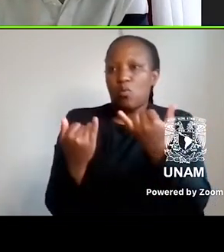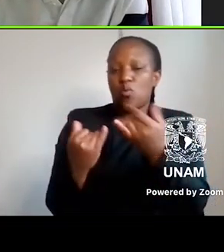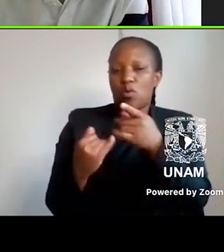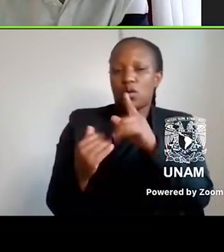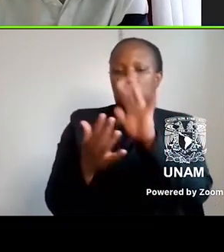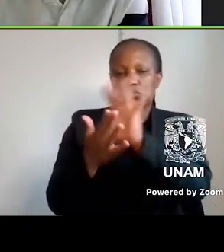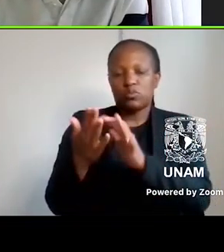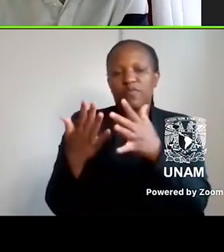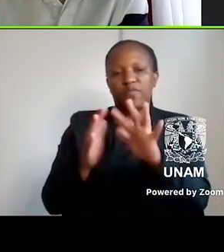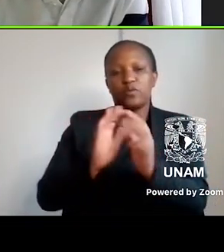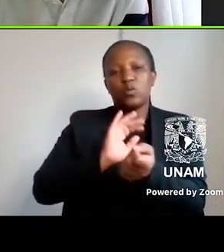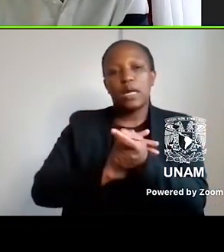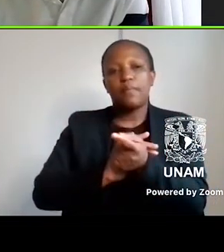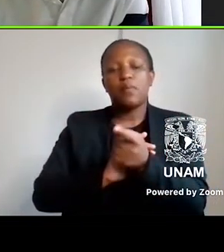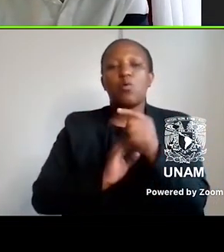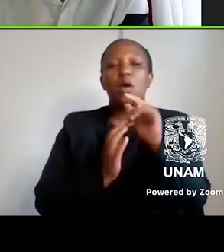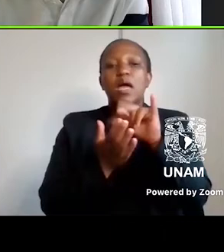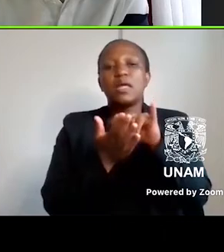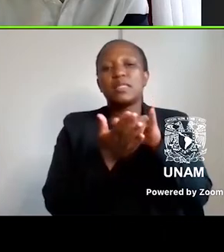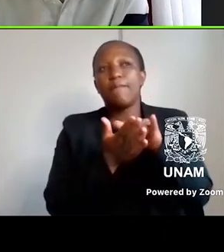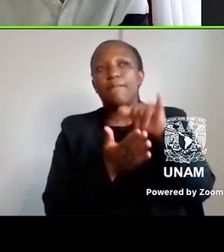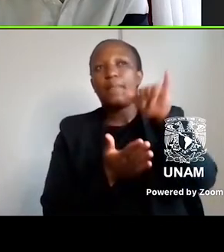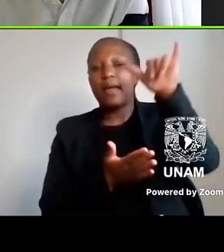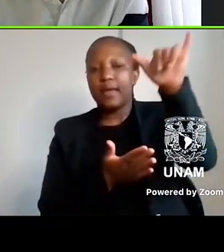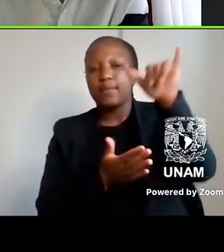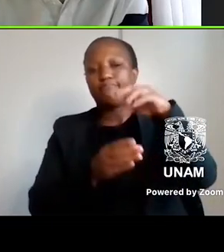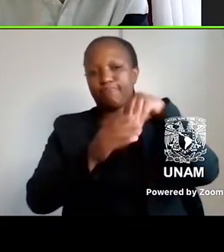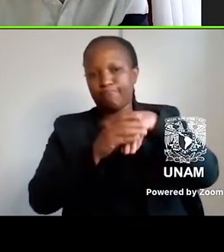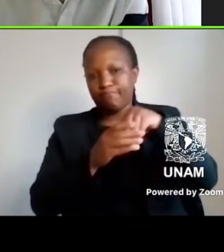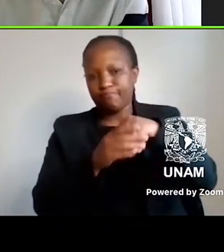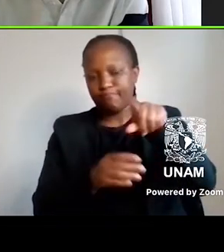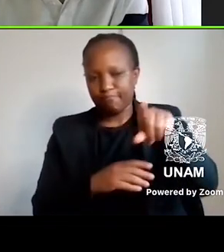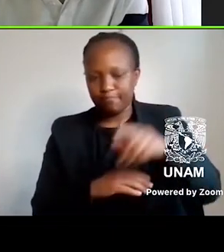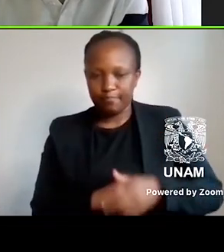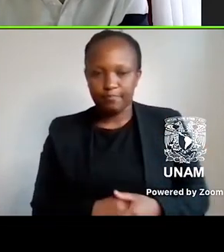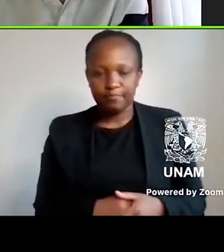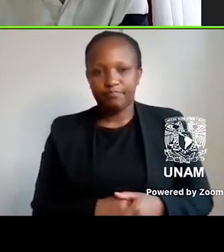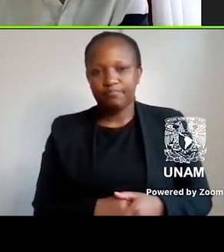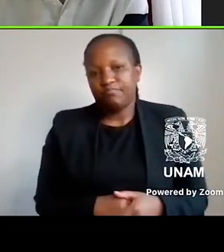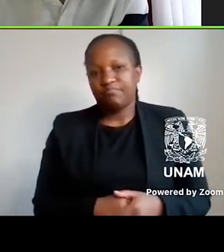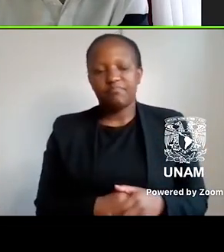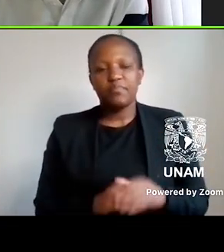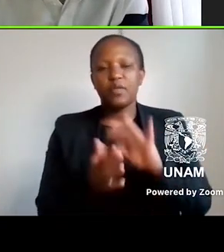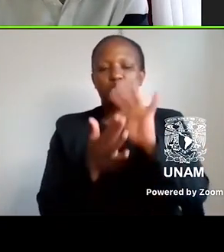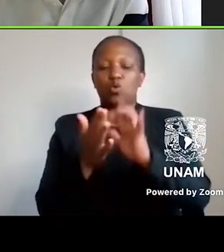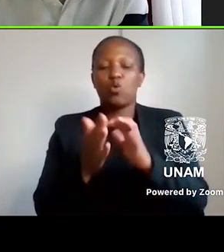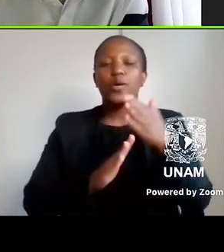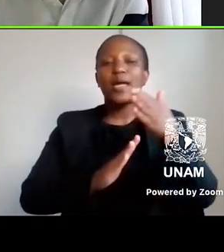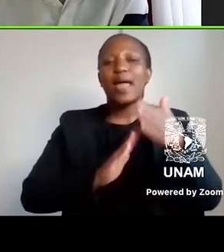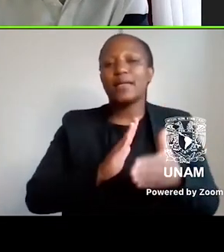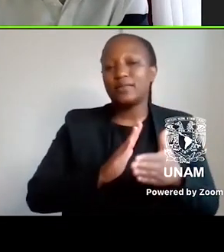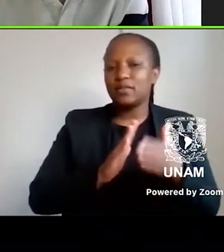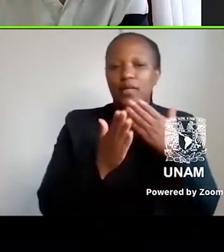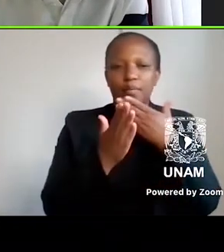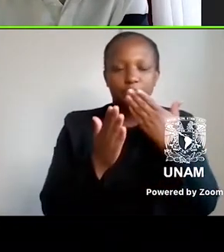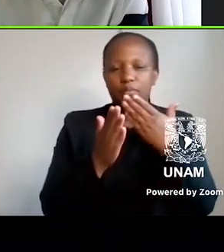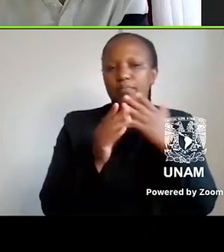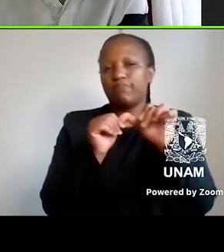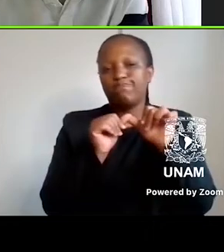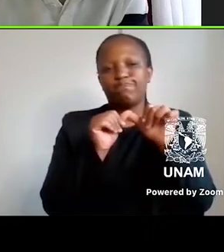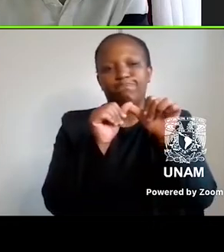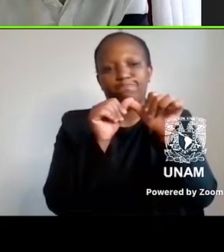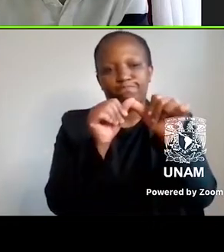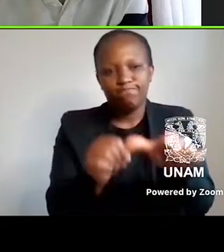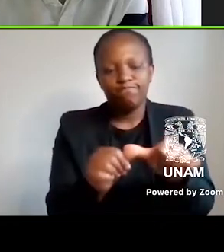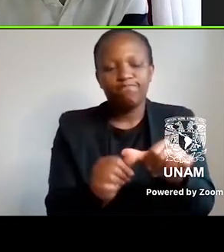takes place on a plane. To these stories collectively there is no end, or rather its end tapers indefinitely, particularly as